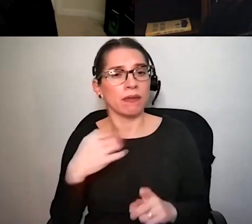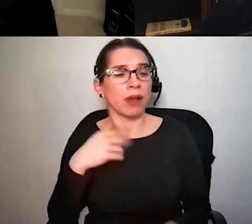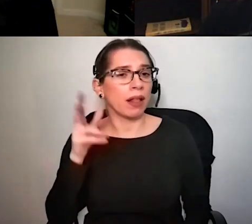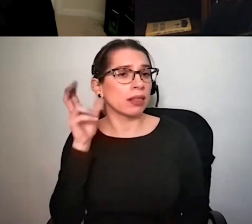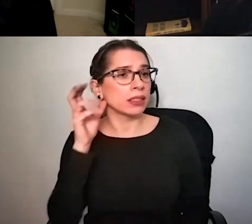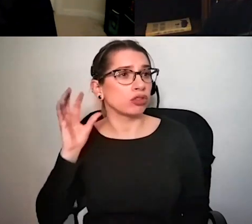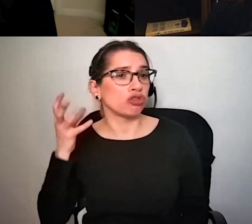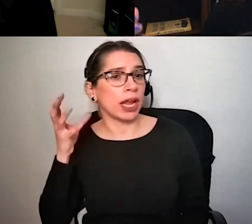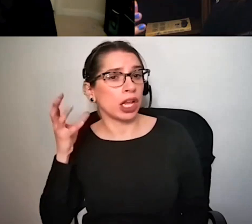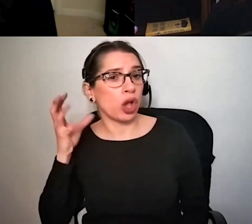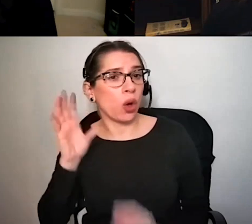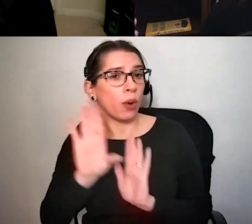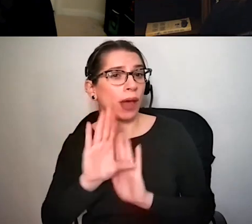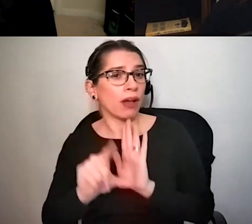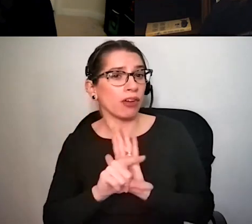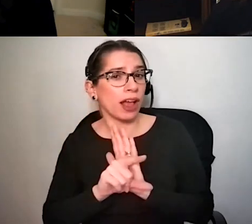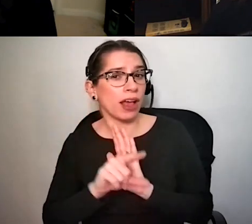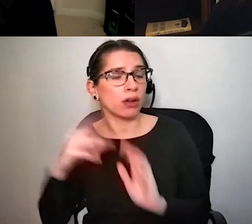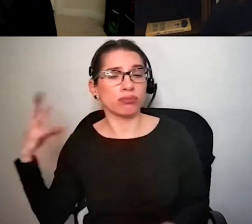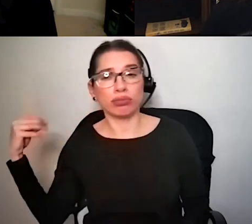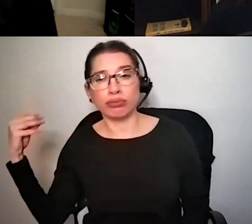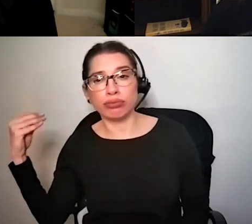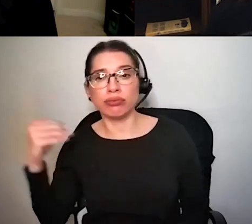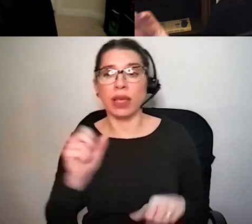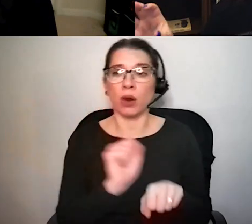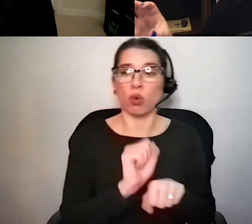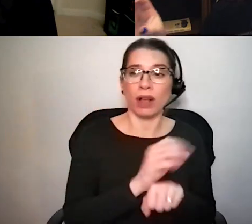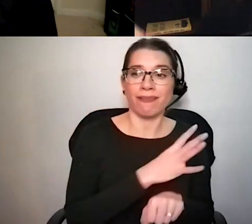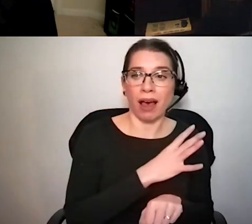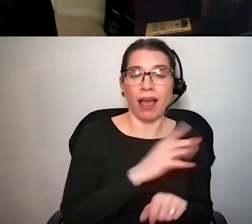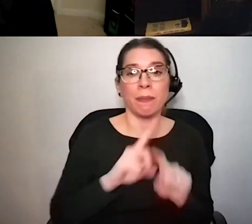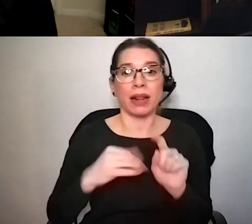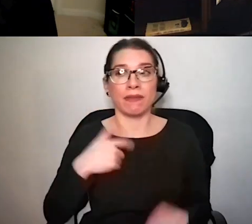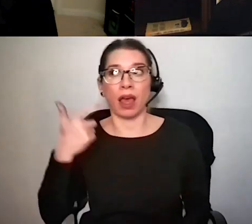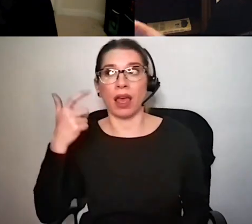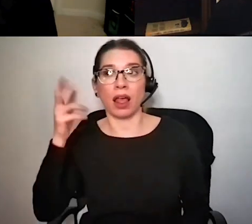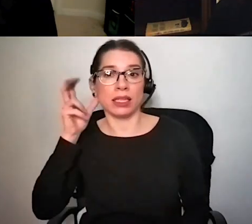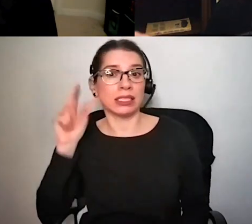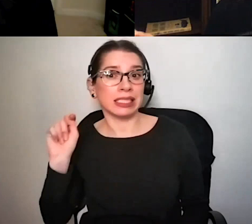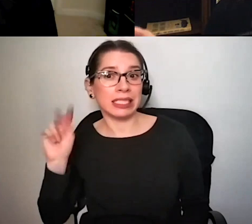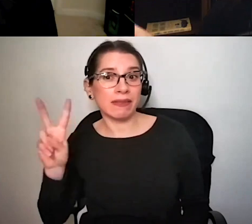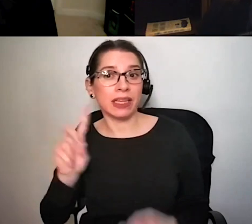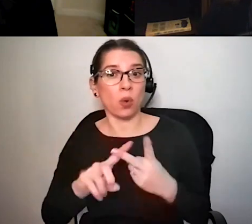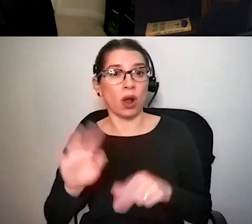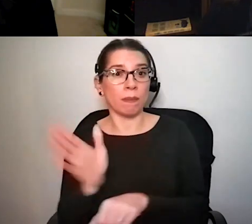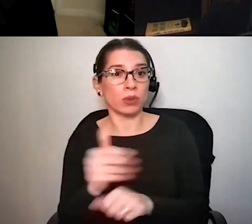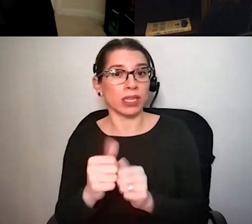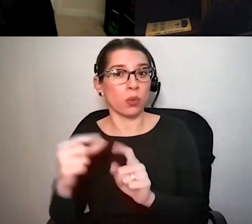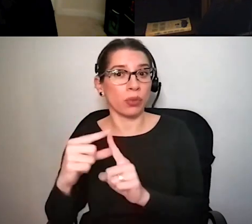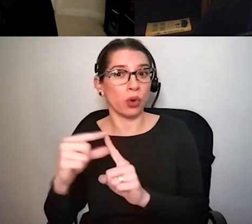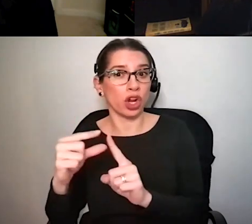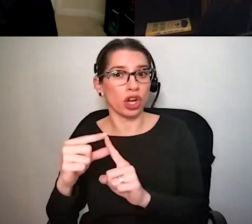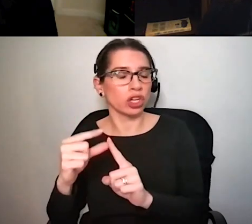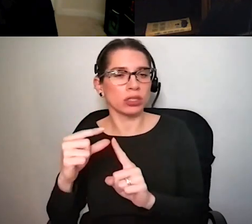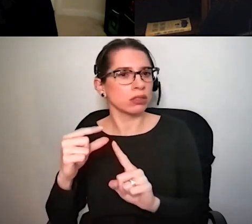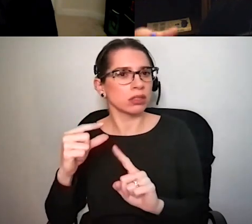background uh and and doing some work is fine but listening to tv or listening to music that has words in it as opposed to